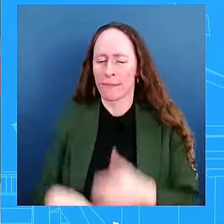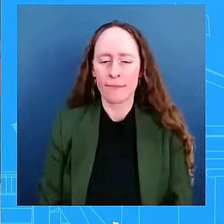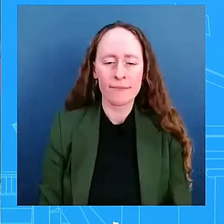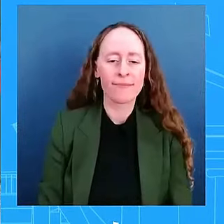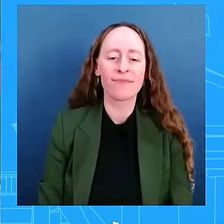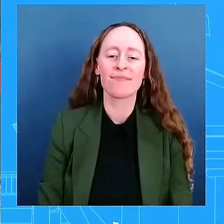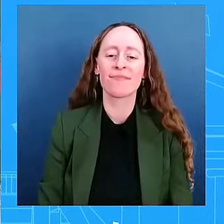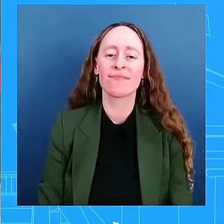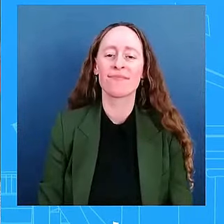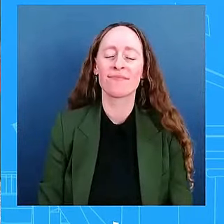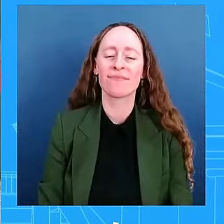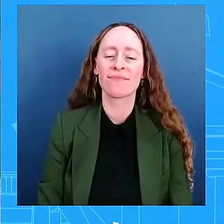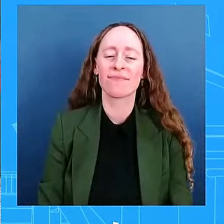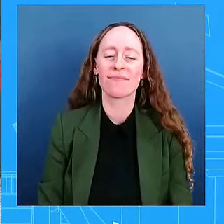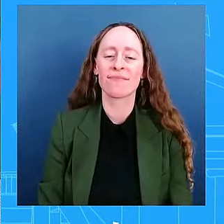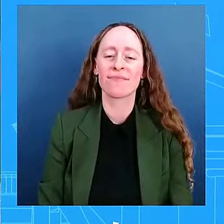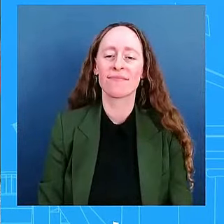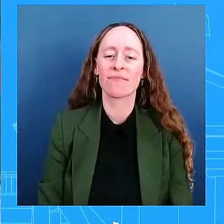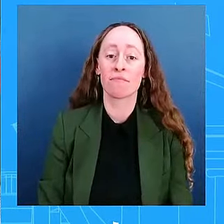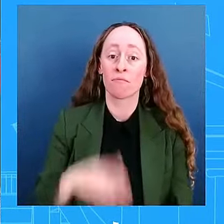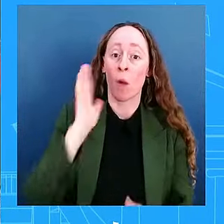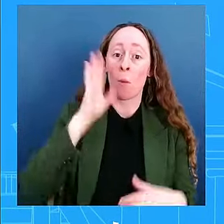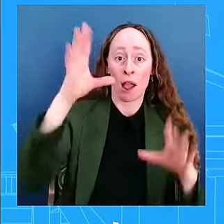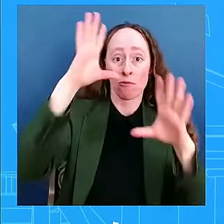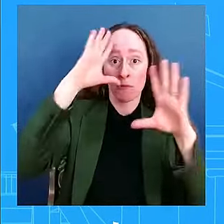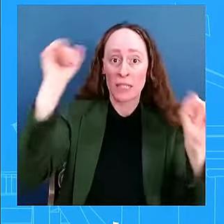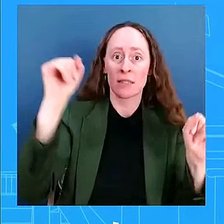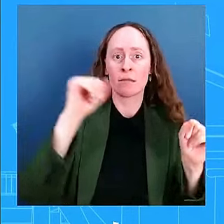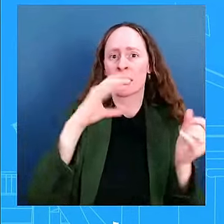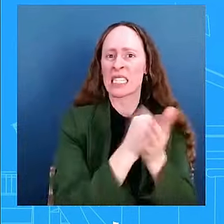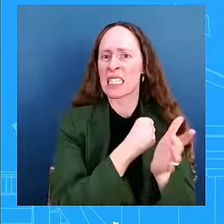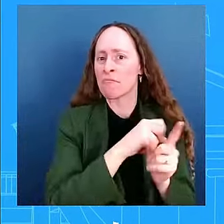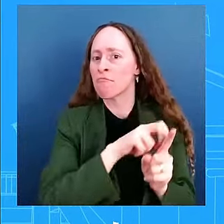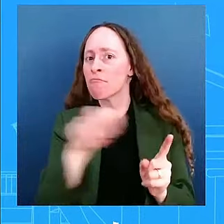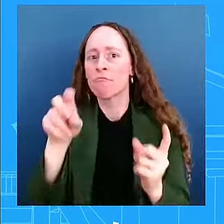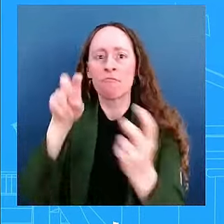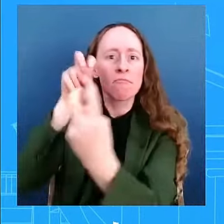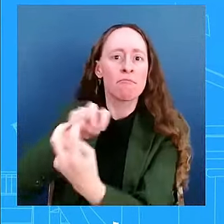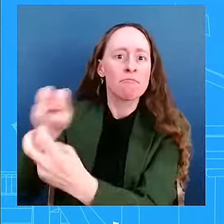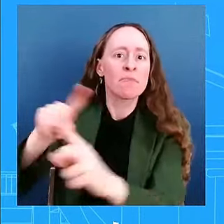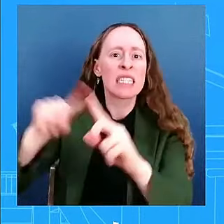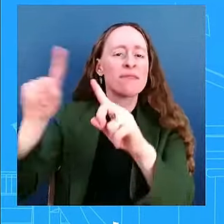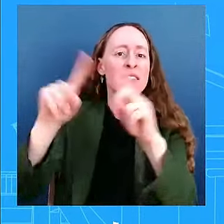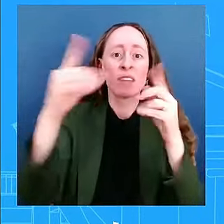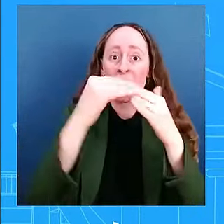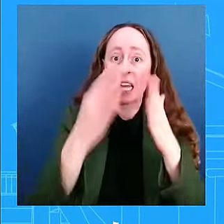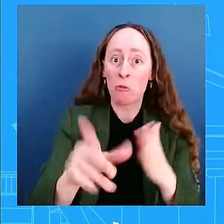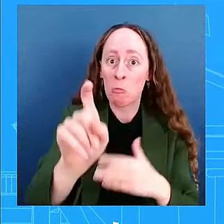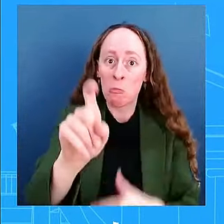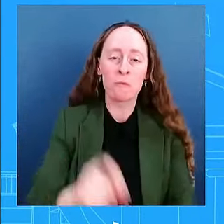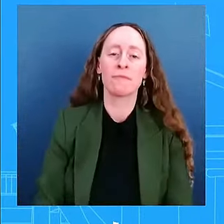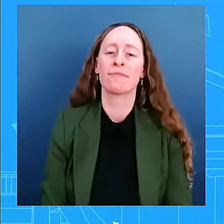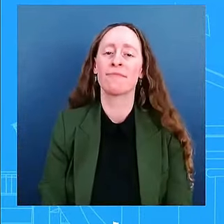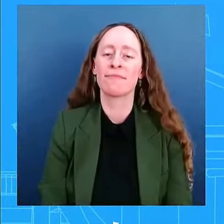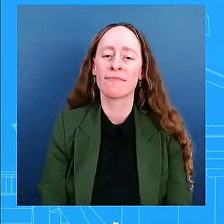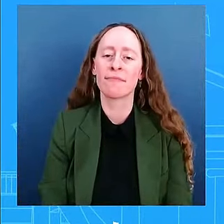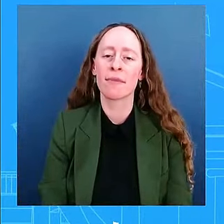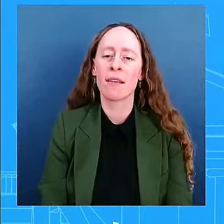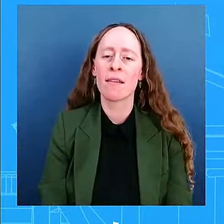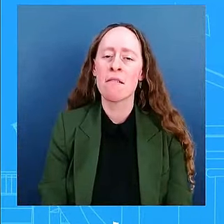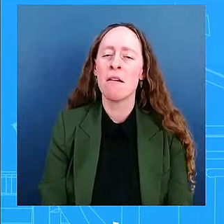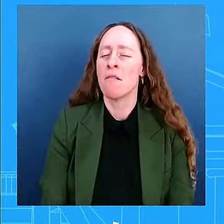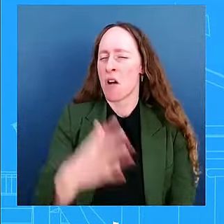meetings with any other foreign leaders, uh, during the trip? We'll certainly have more to share. Obviously a big part of this, uh, meeting of this trip,